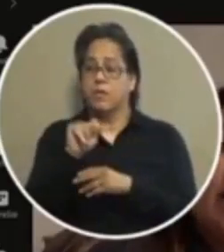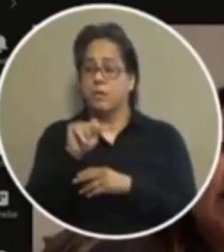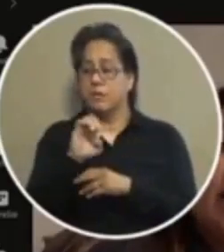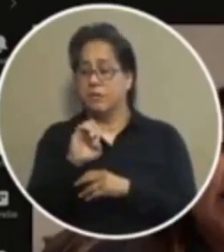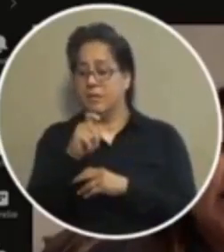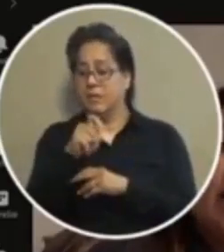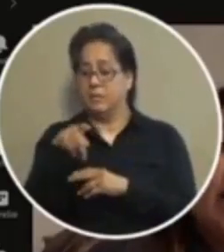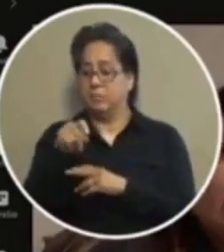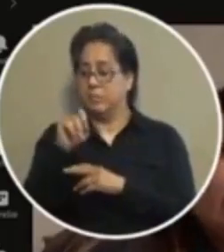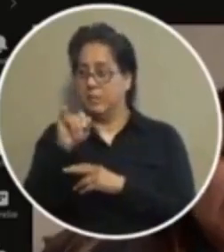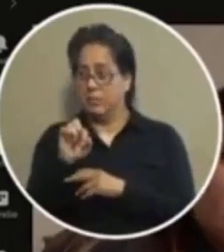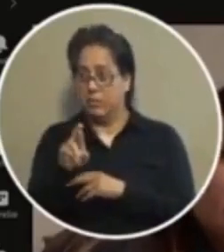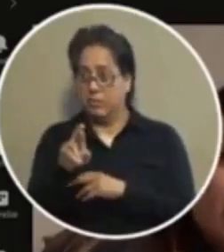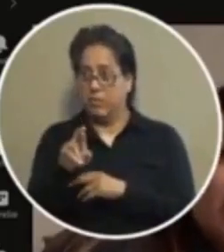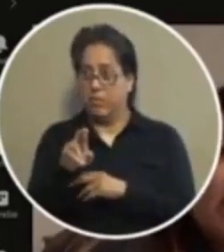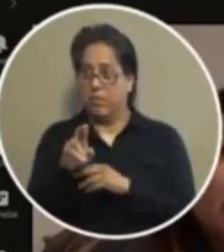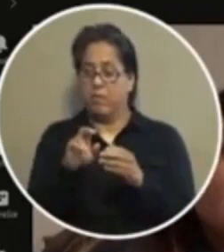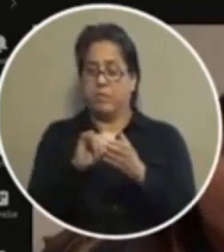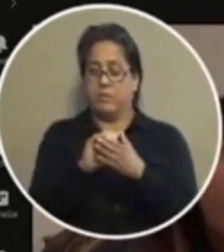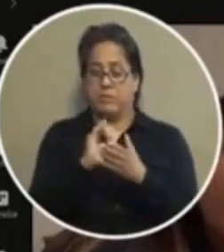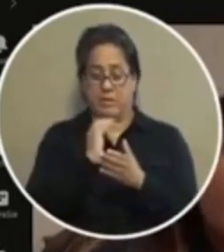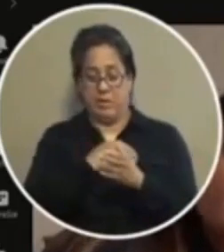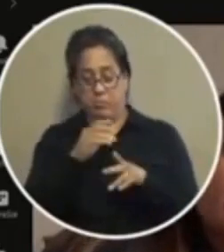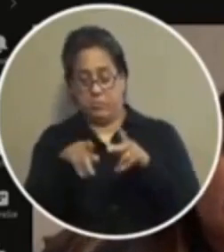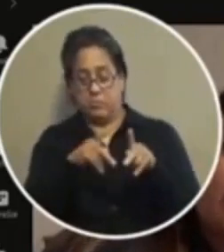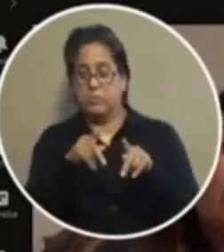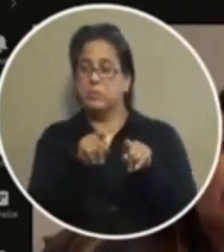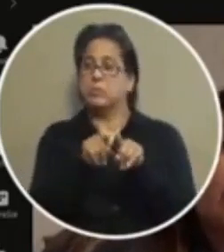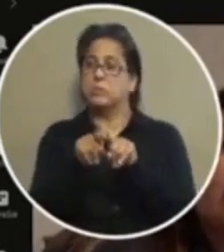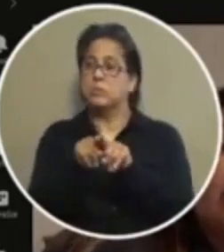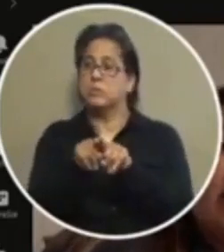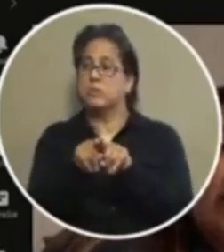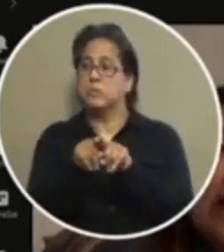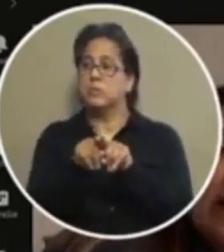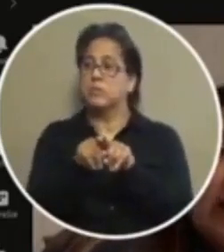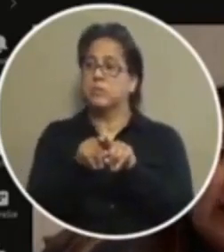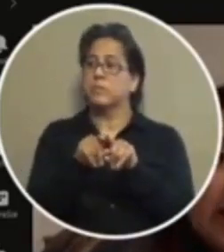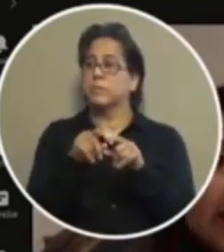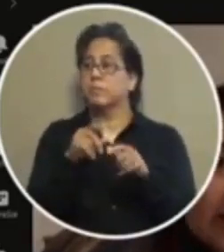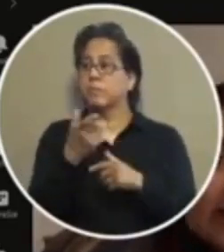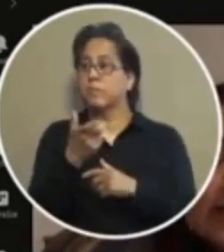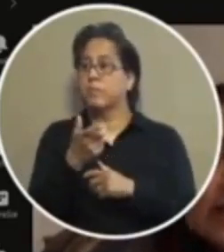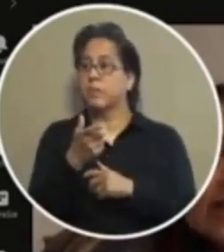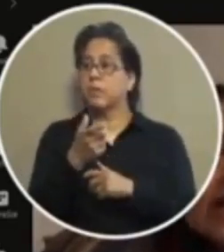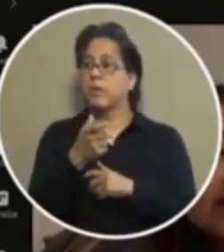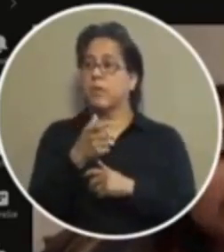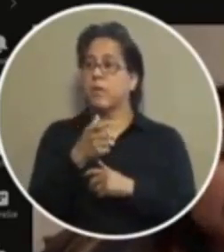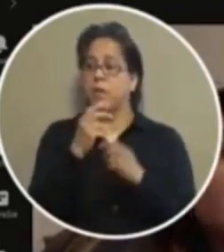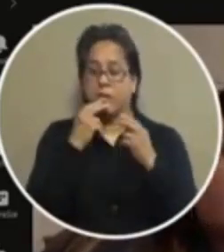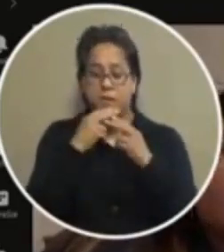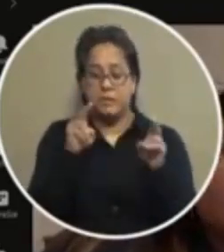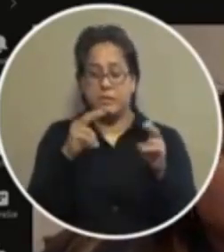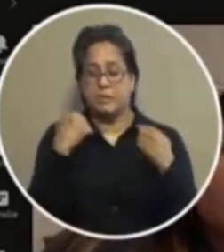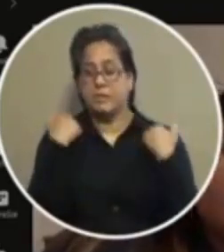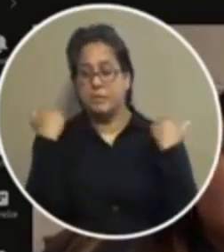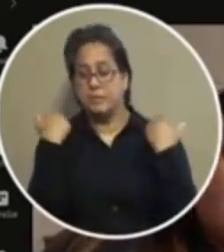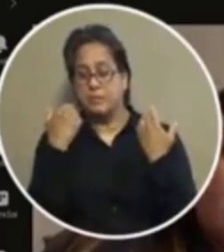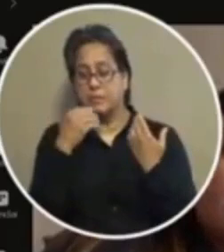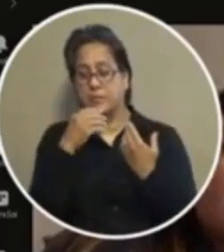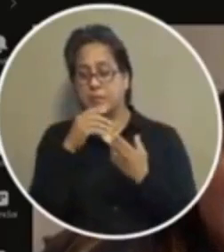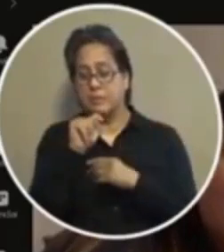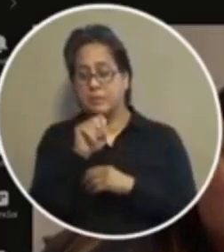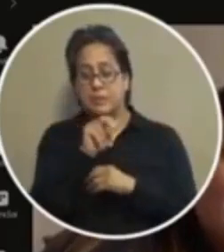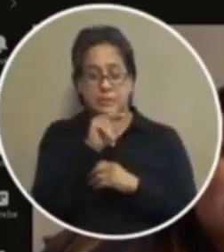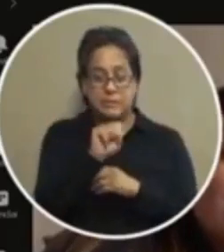um is our folks like the veteran who called earlier like the innocent young teenagers who